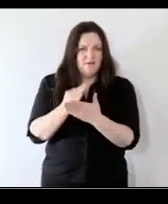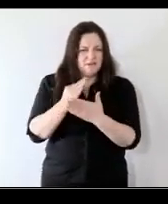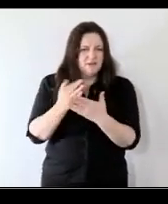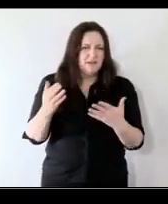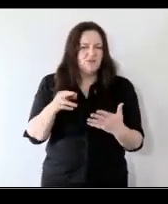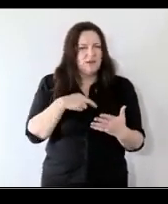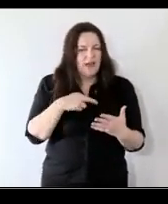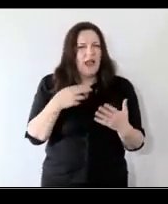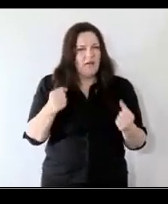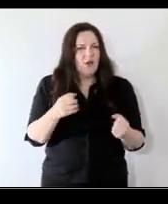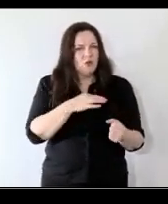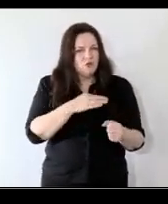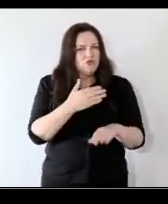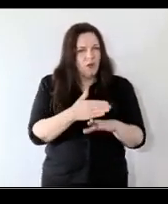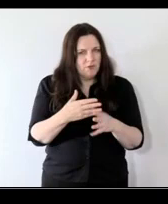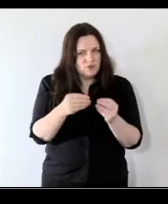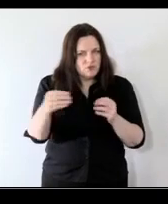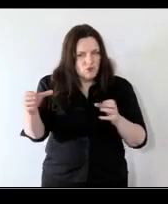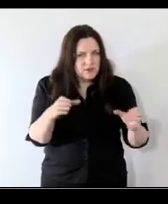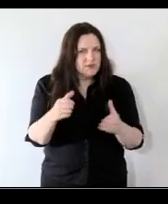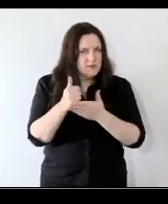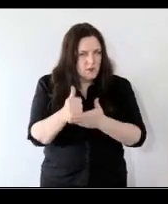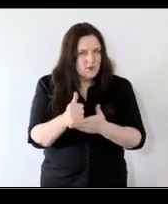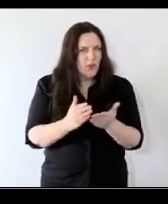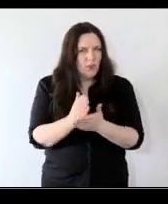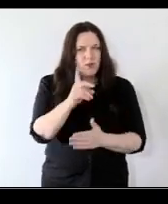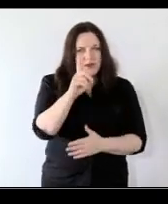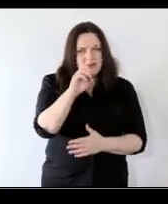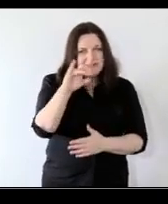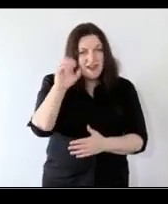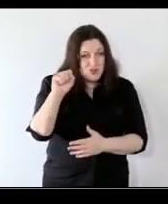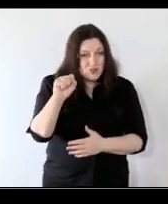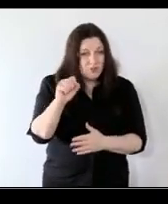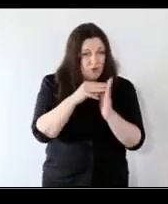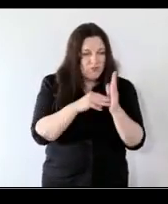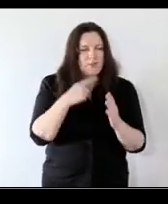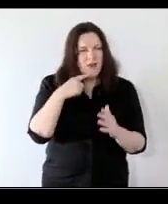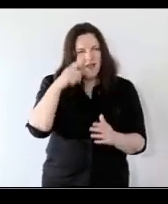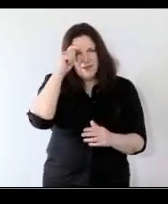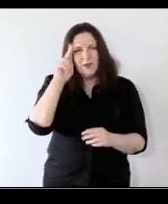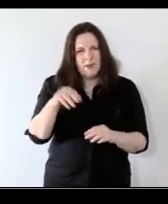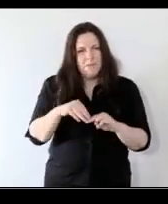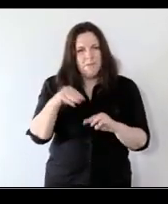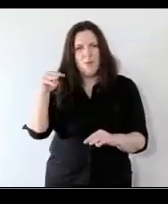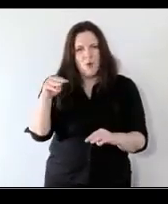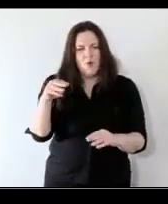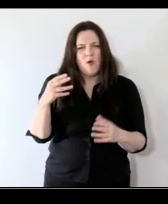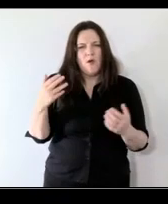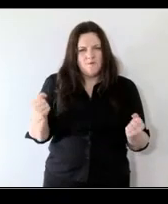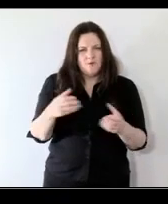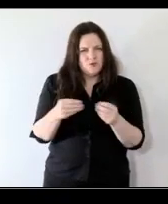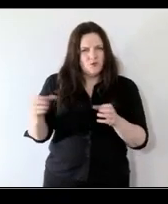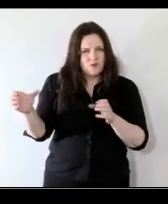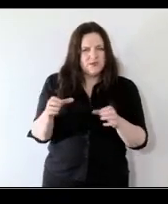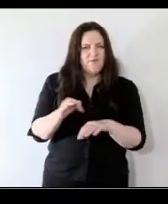done a good job of putting resources and supports in place through the dash program but i think we could go further by providing even more